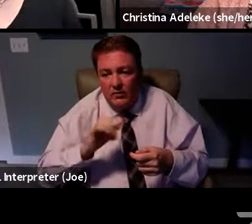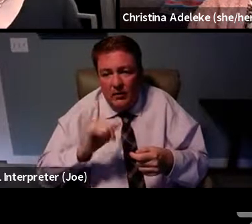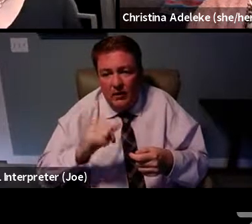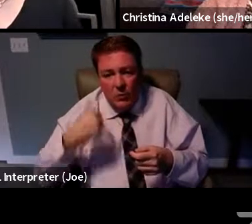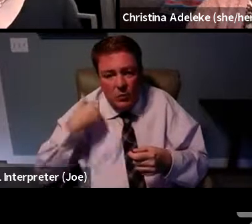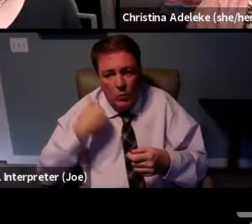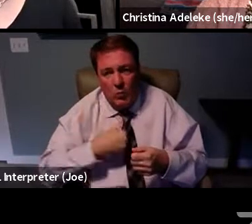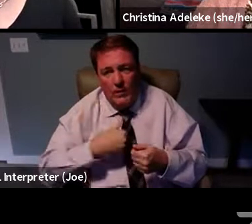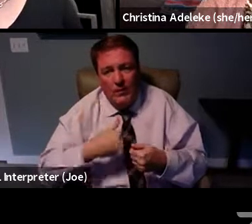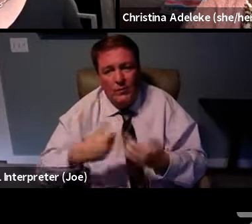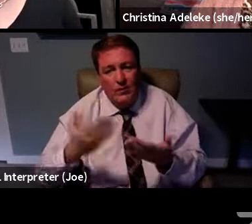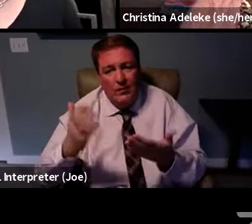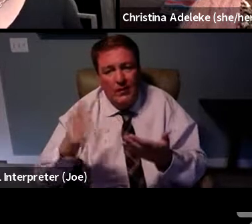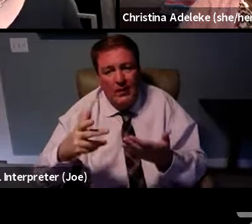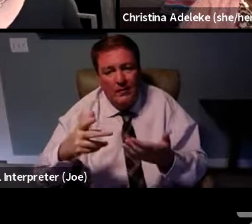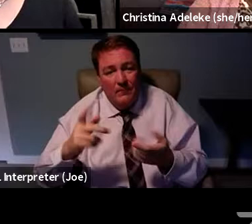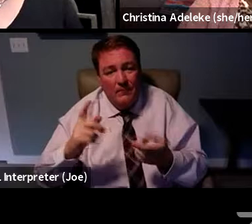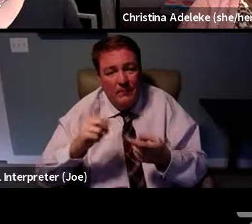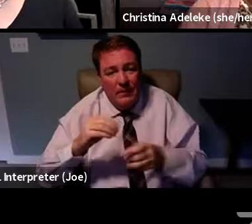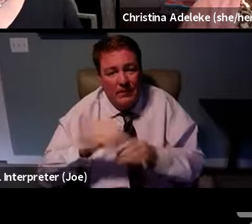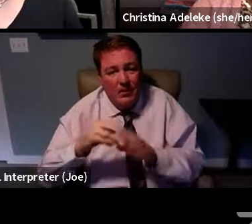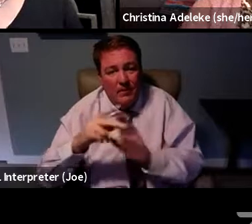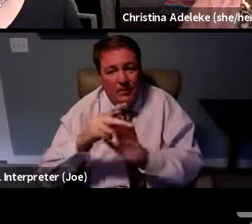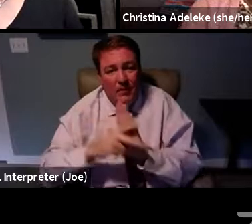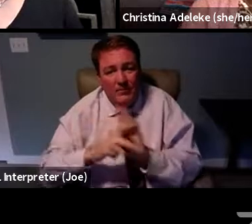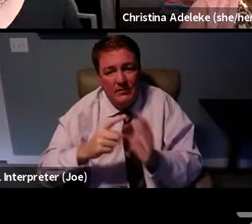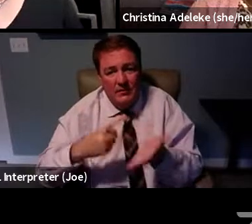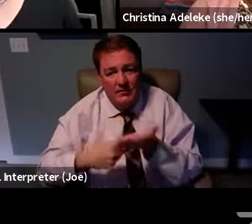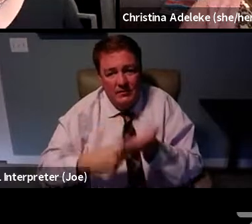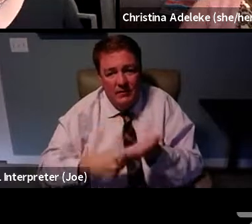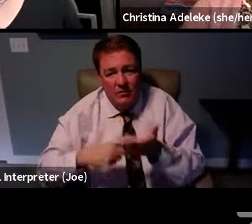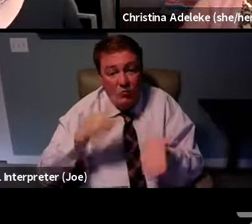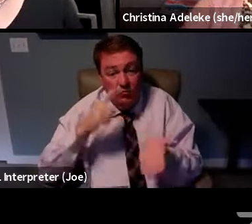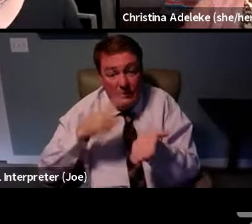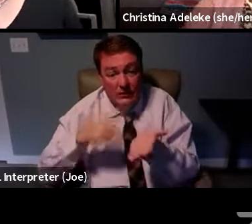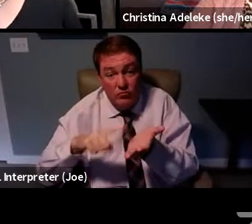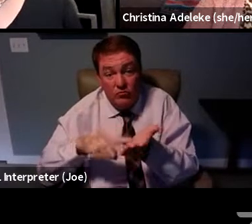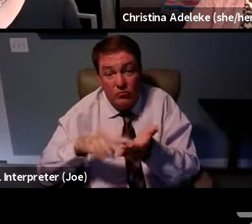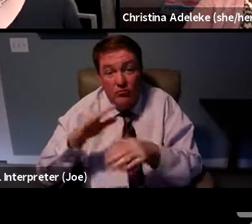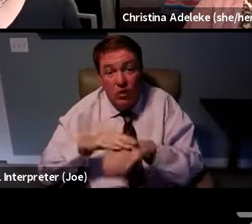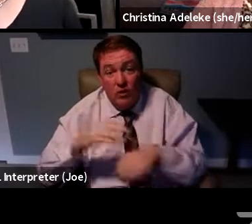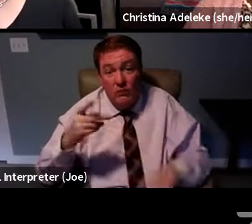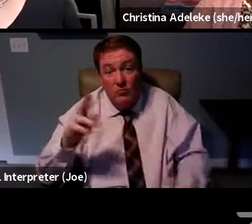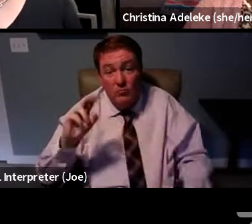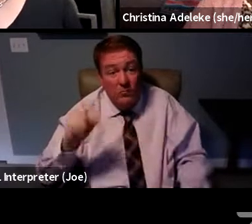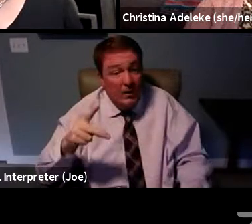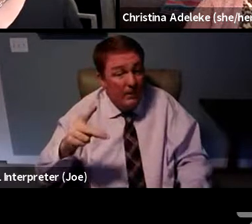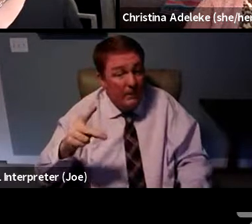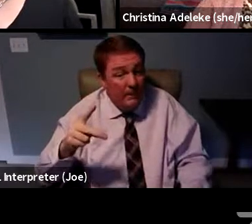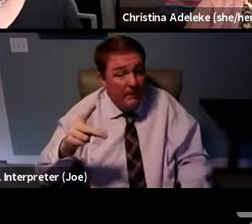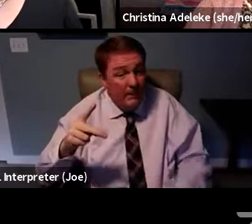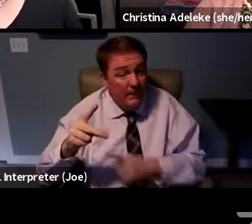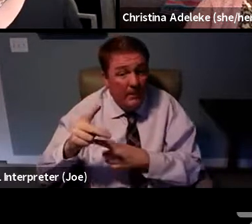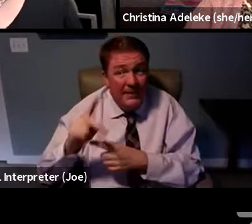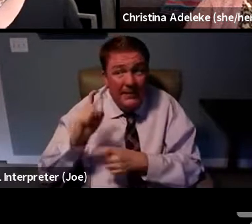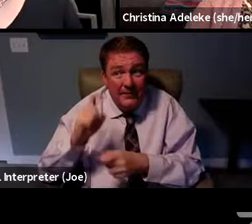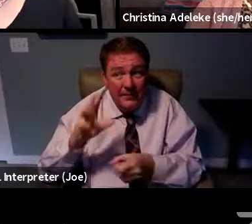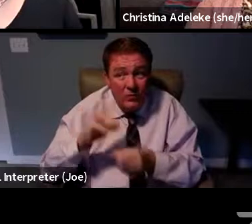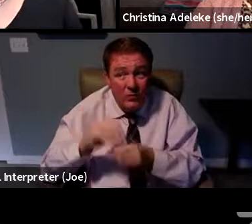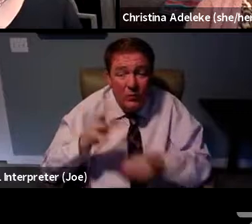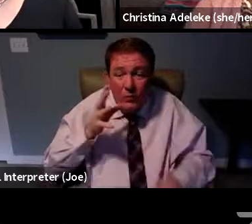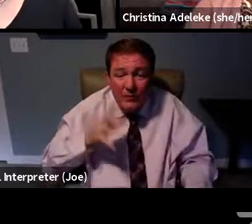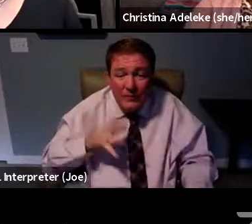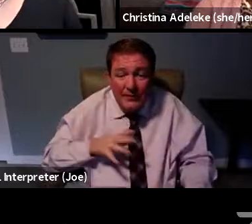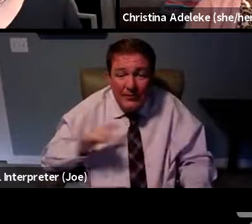to our policy discussion, is that also, you know, research on PrEP needs to, you know, include women,